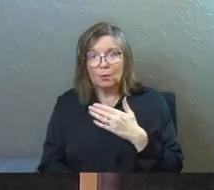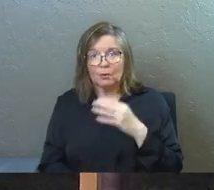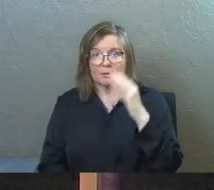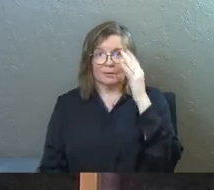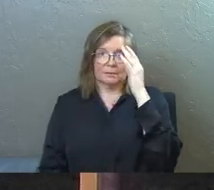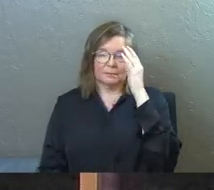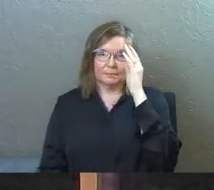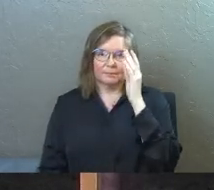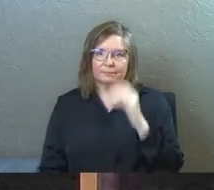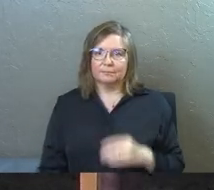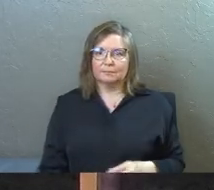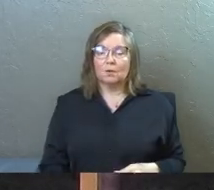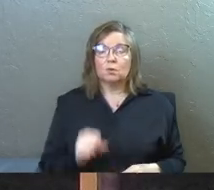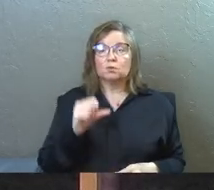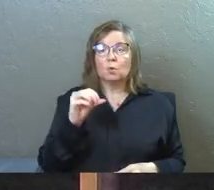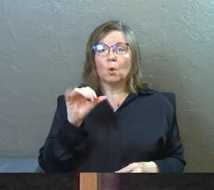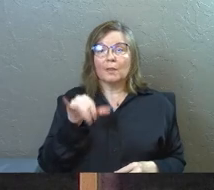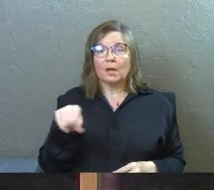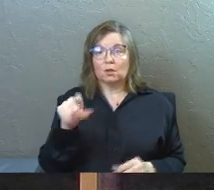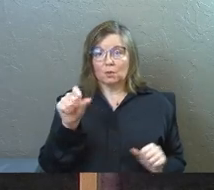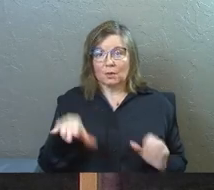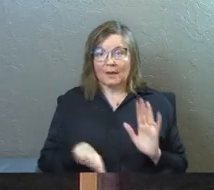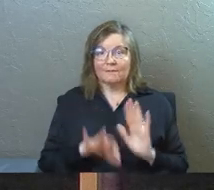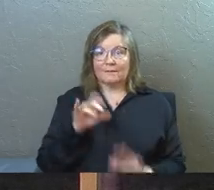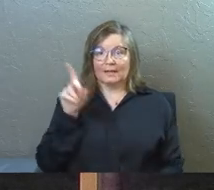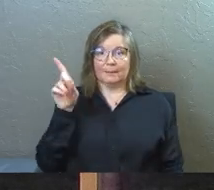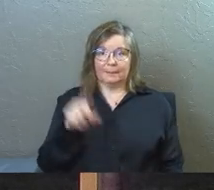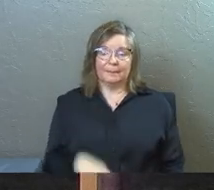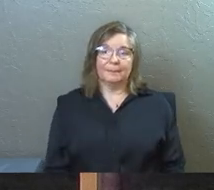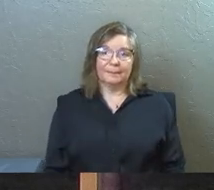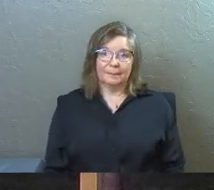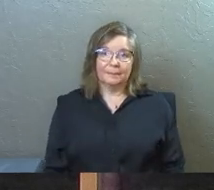so that you could find him.